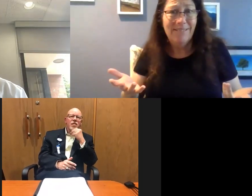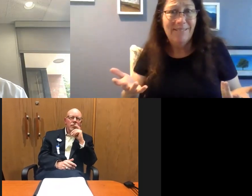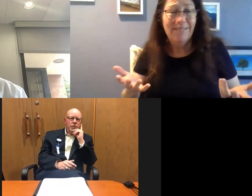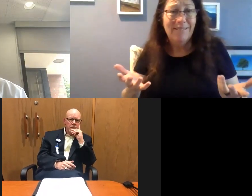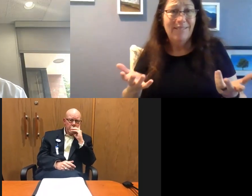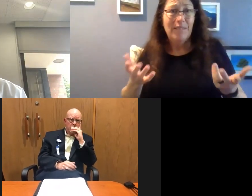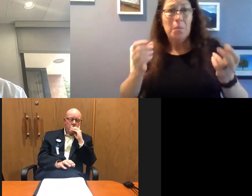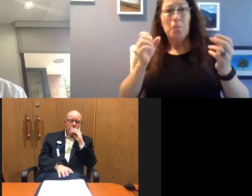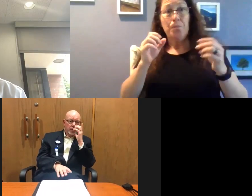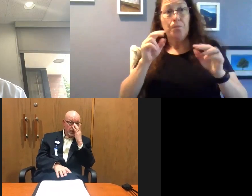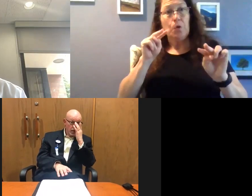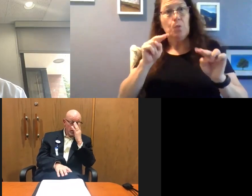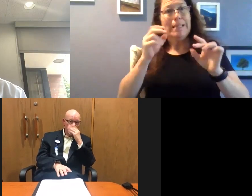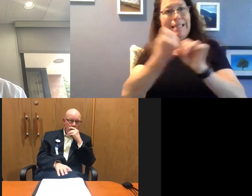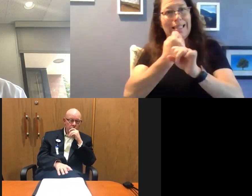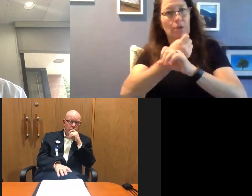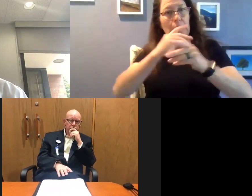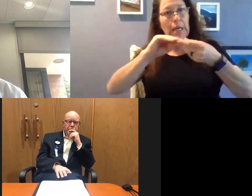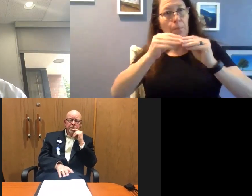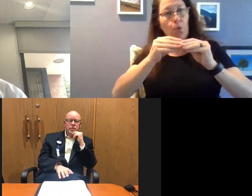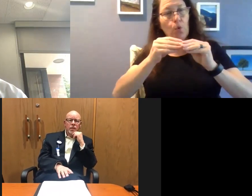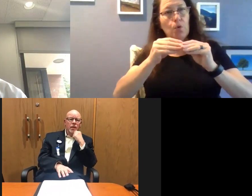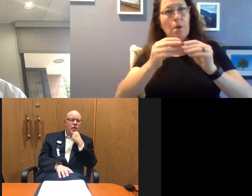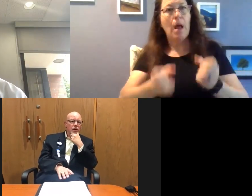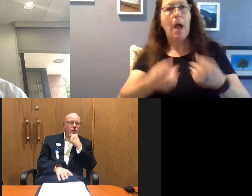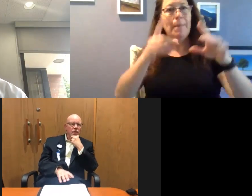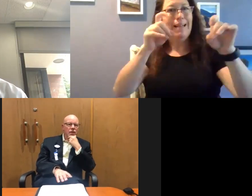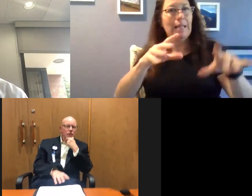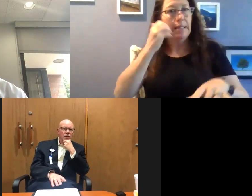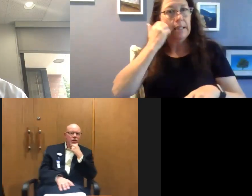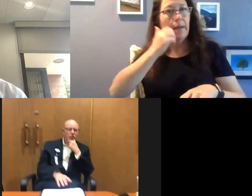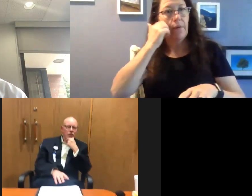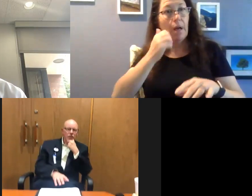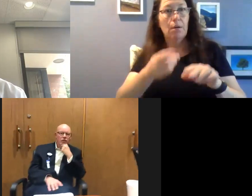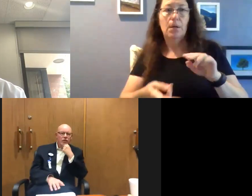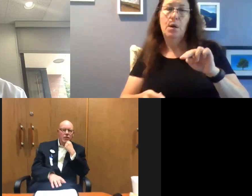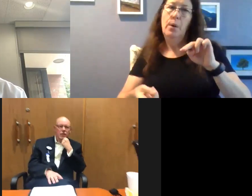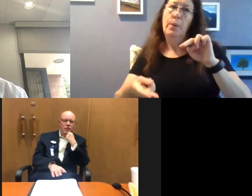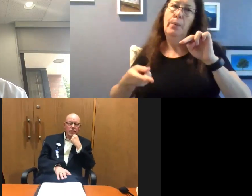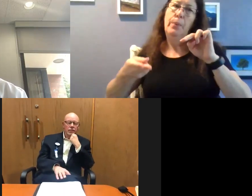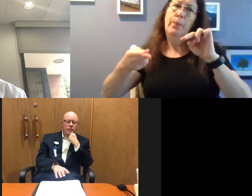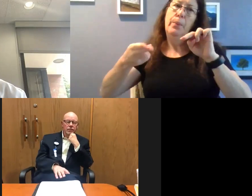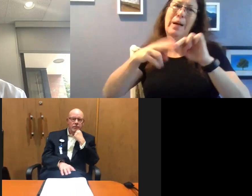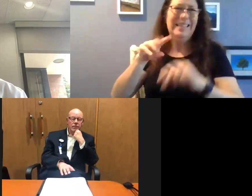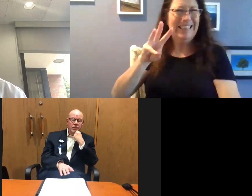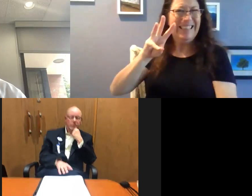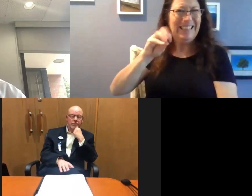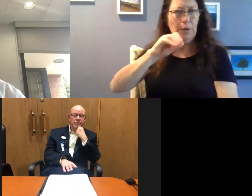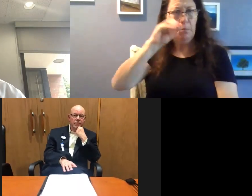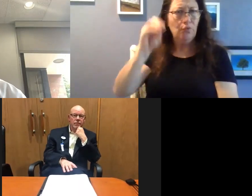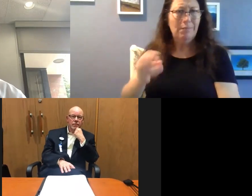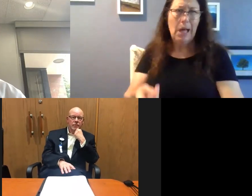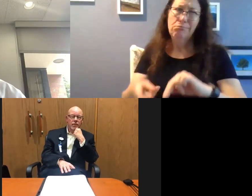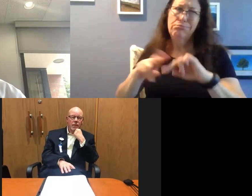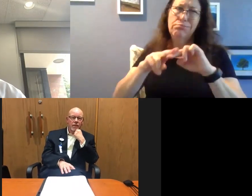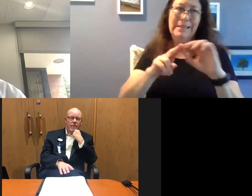if you look at the statistics around number of tests per day, it's growing almost at like a 60% curve from